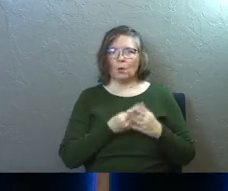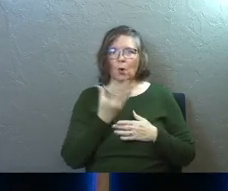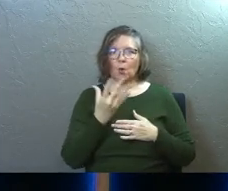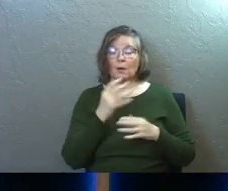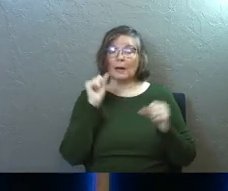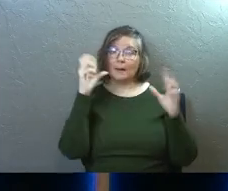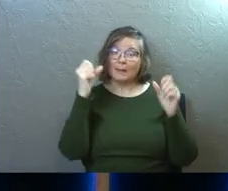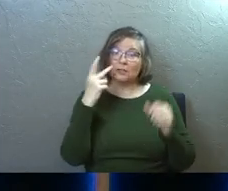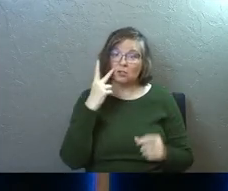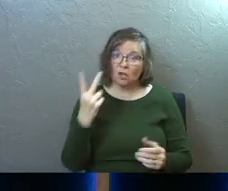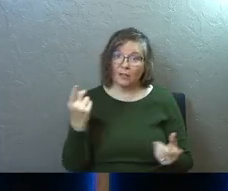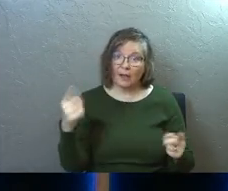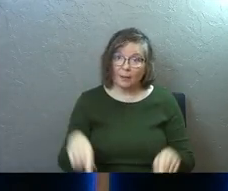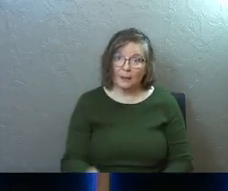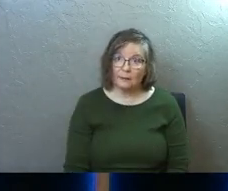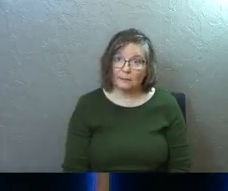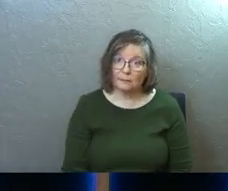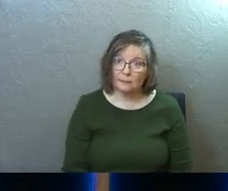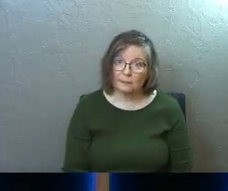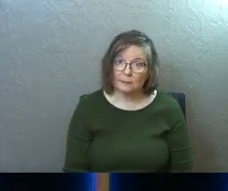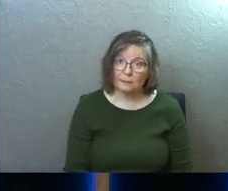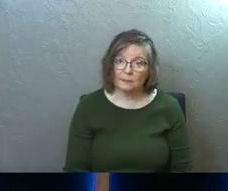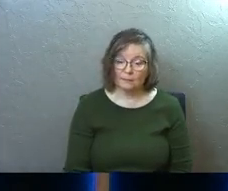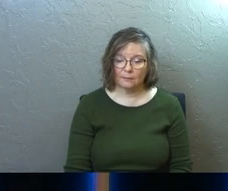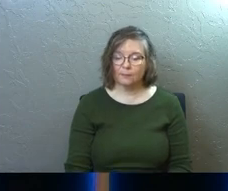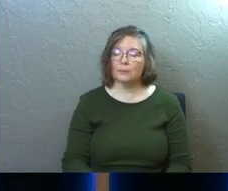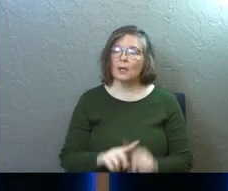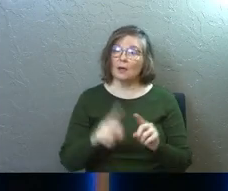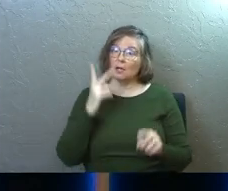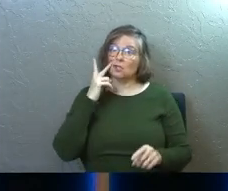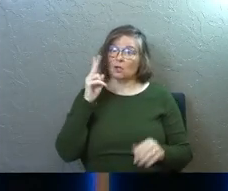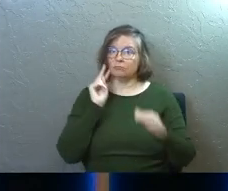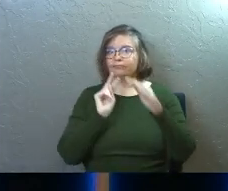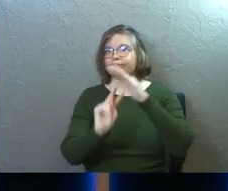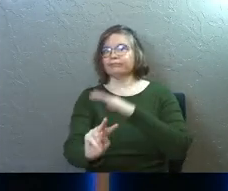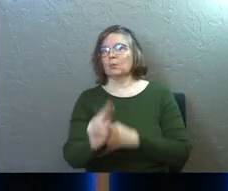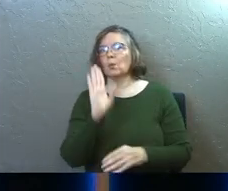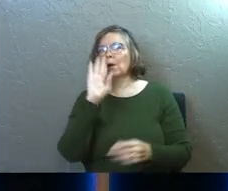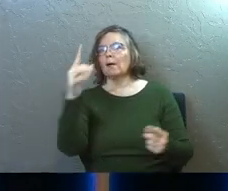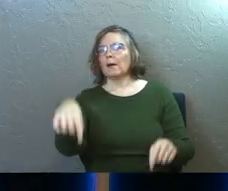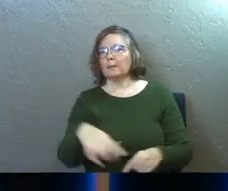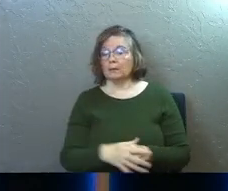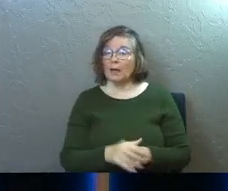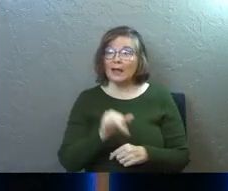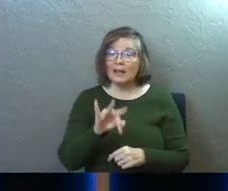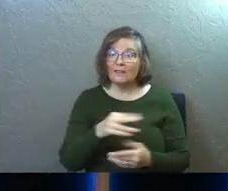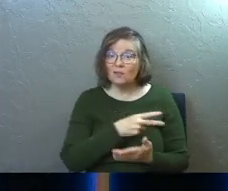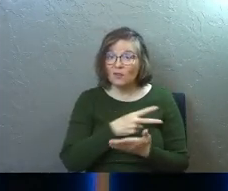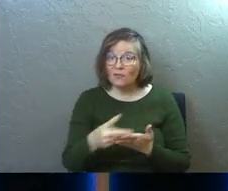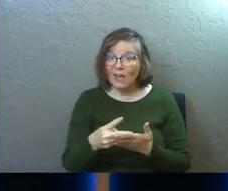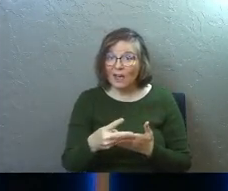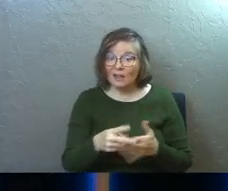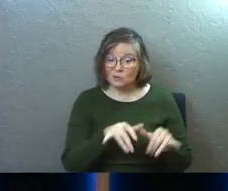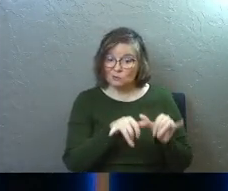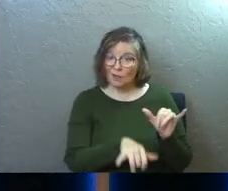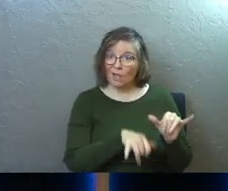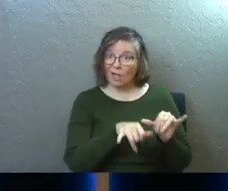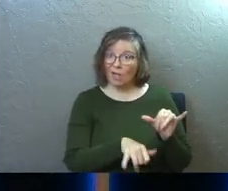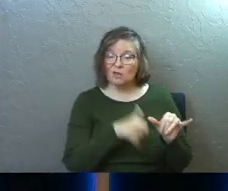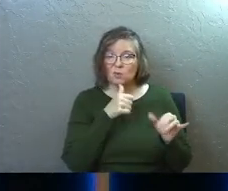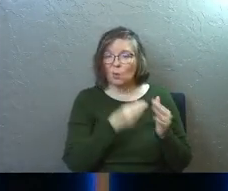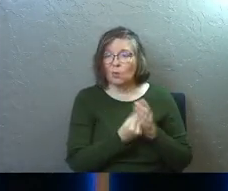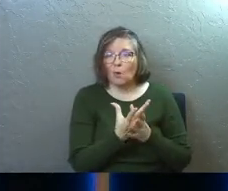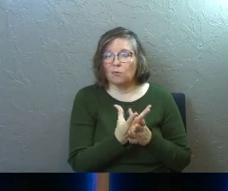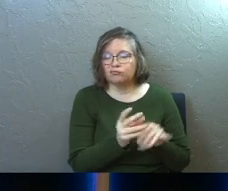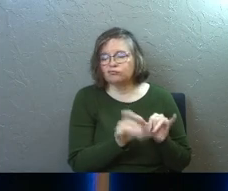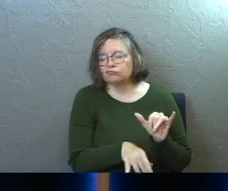Amazing that he saw that coming, amen? But he saw it. And he's like, and if you fail to grow, you stop